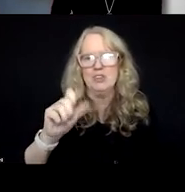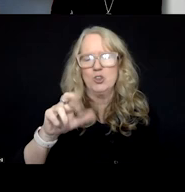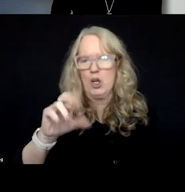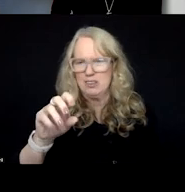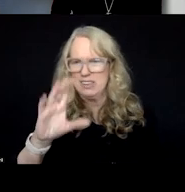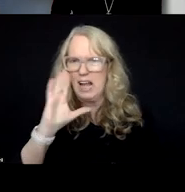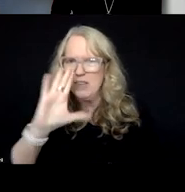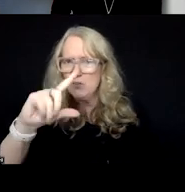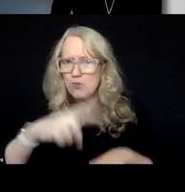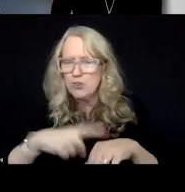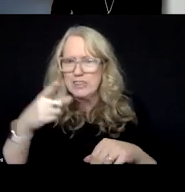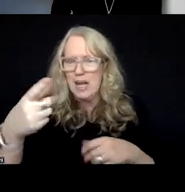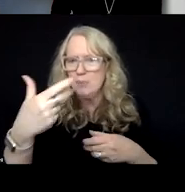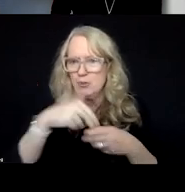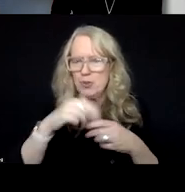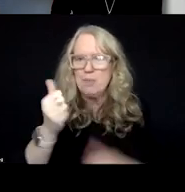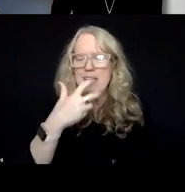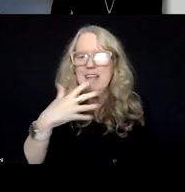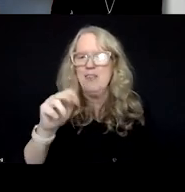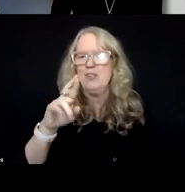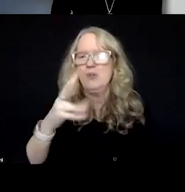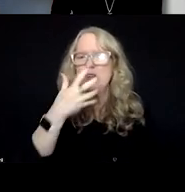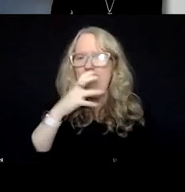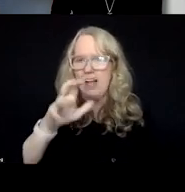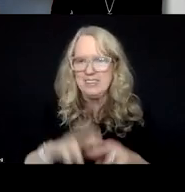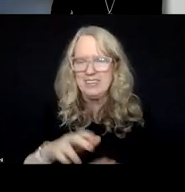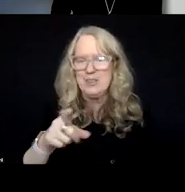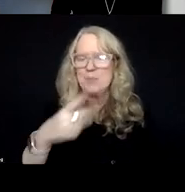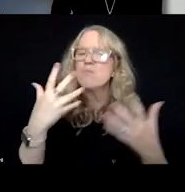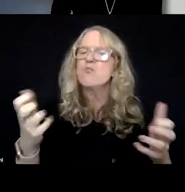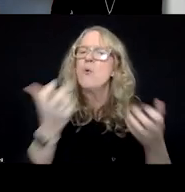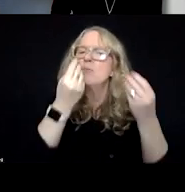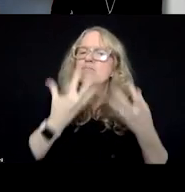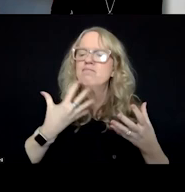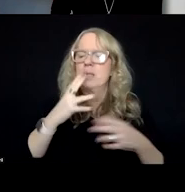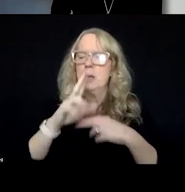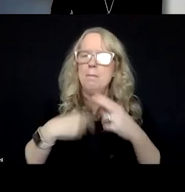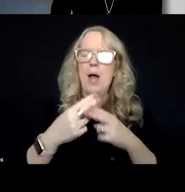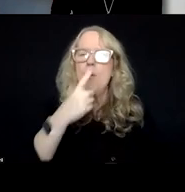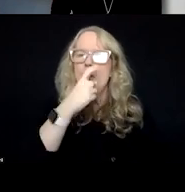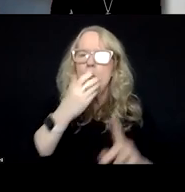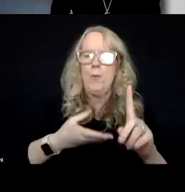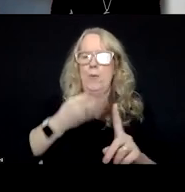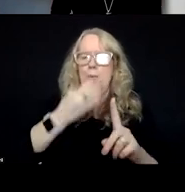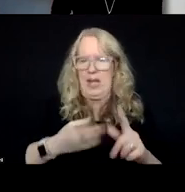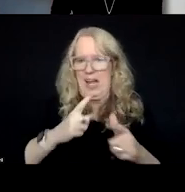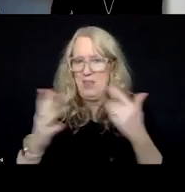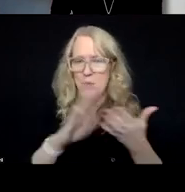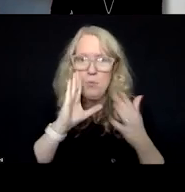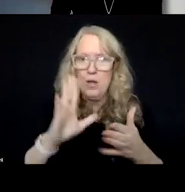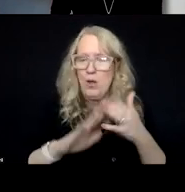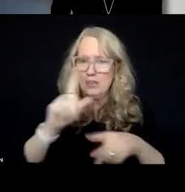Chris, think this is your first time being in the trivia hot seat. Just you want to tell us a little bit about who you are and then we'll get into the question.